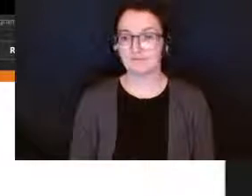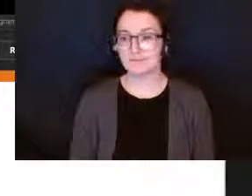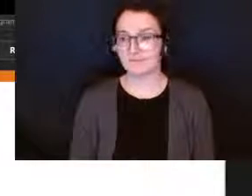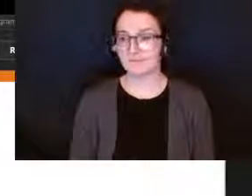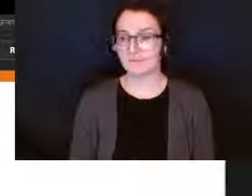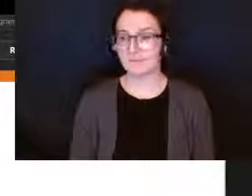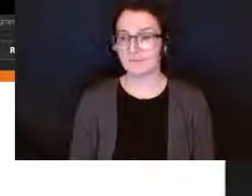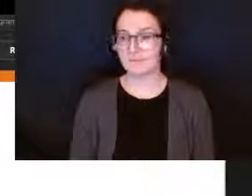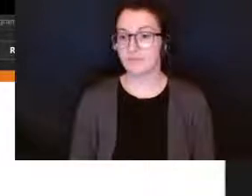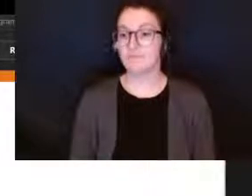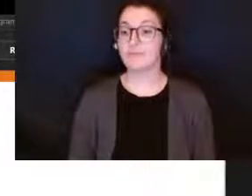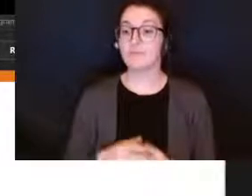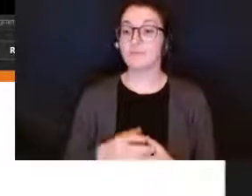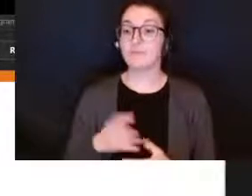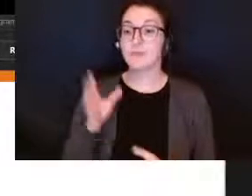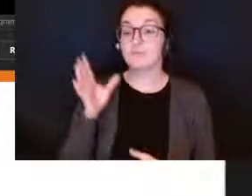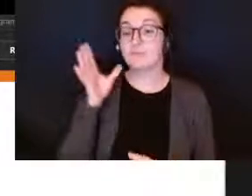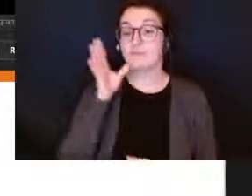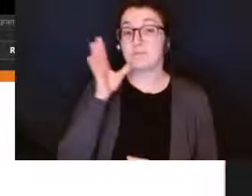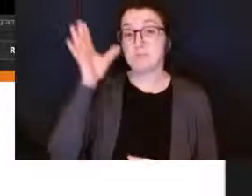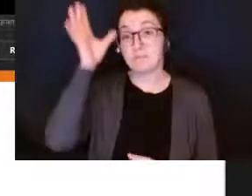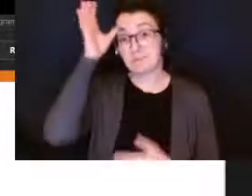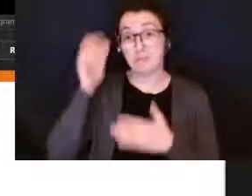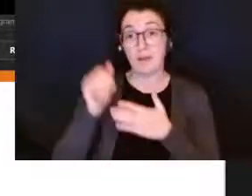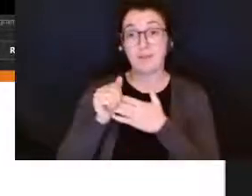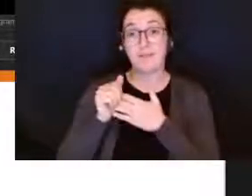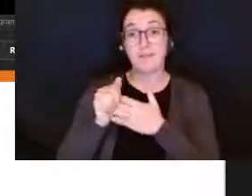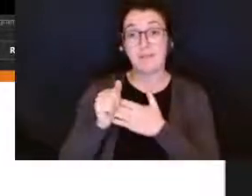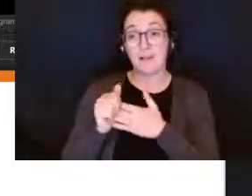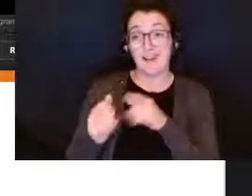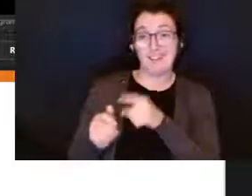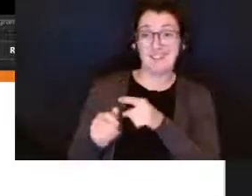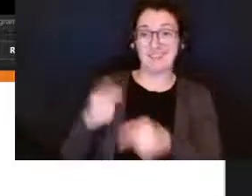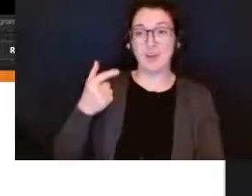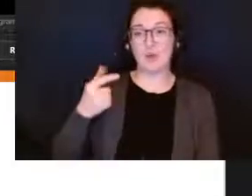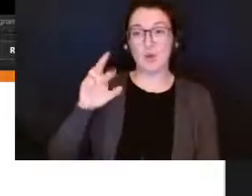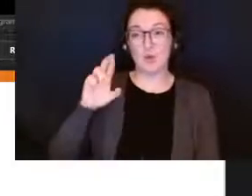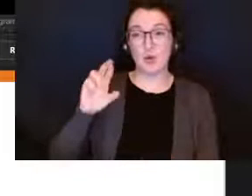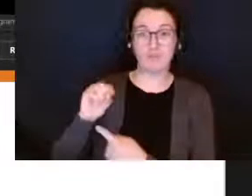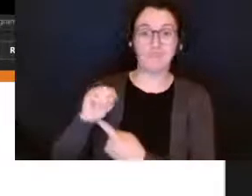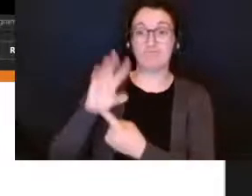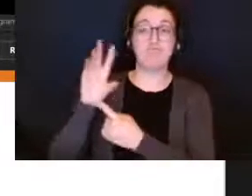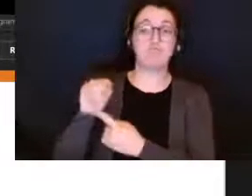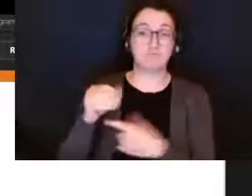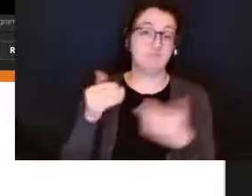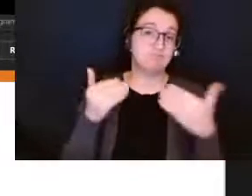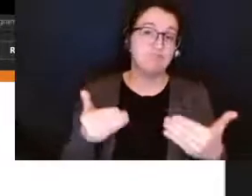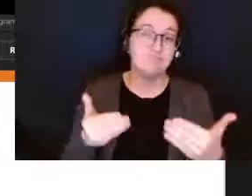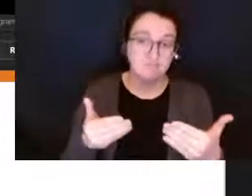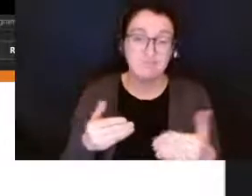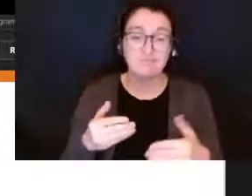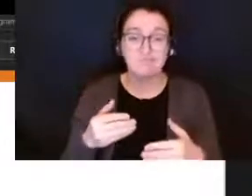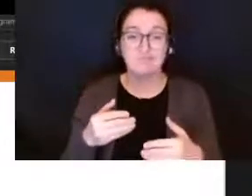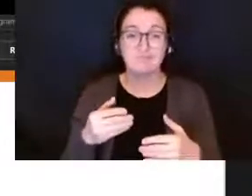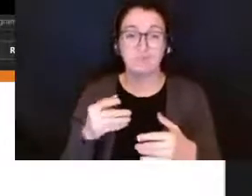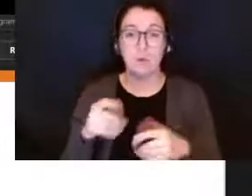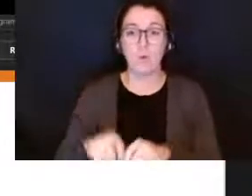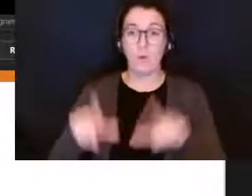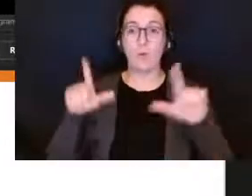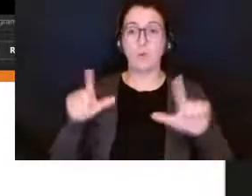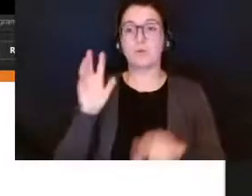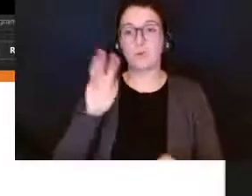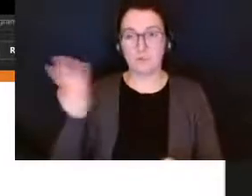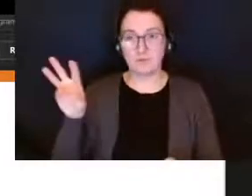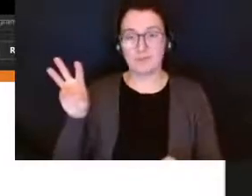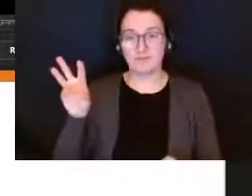we do have a parent guide and i invite you to scan the qr code now that you will be able to access on our board website and we